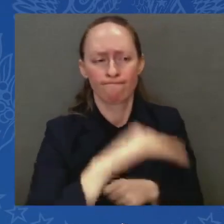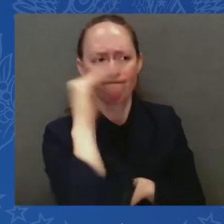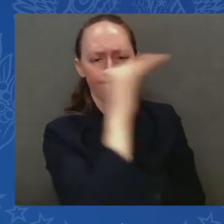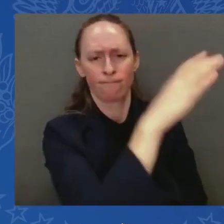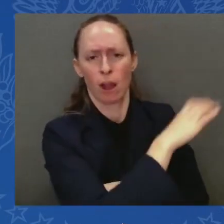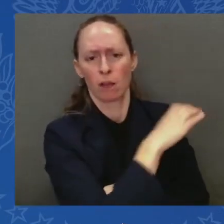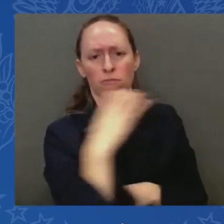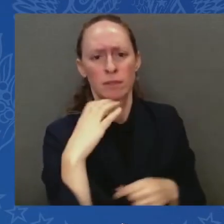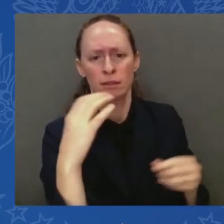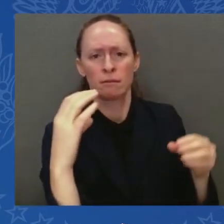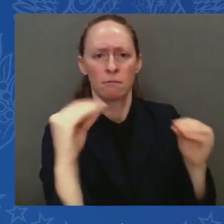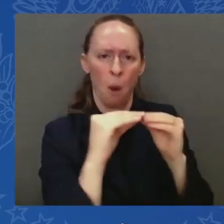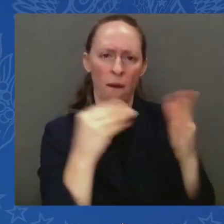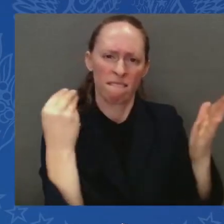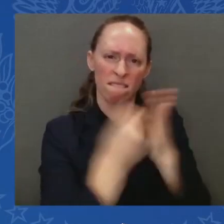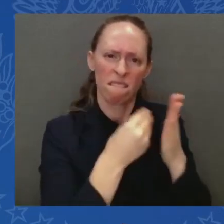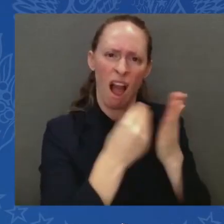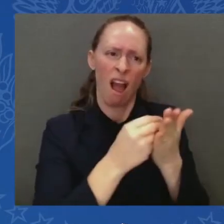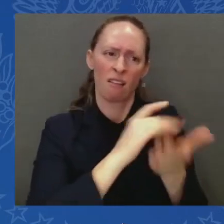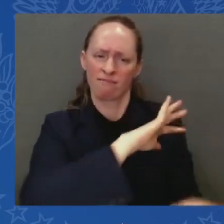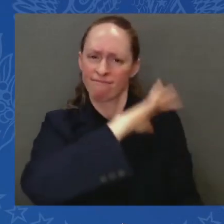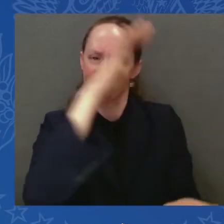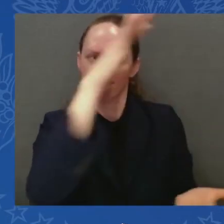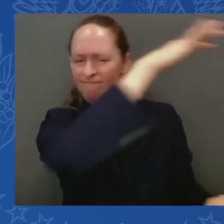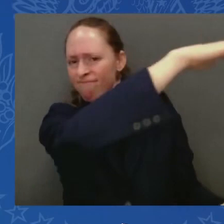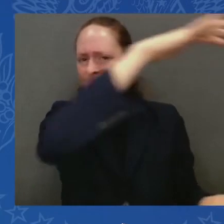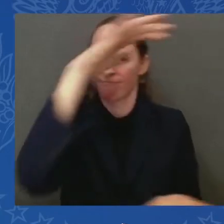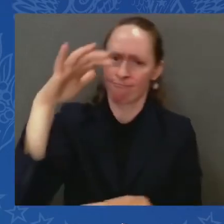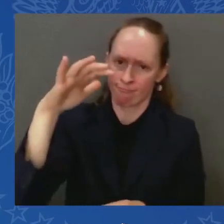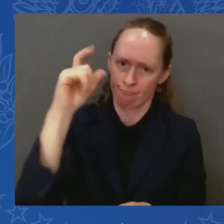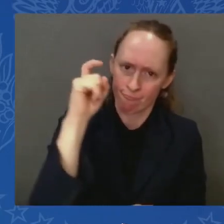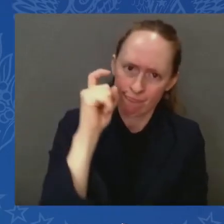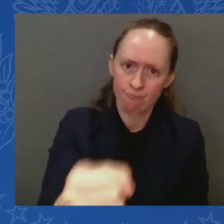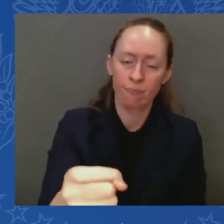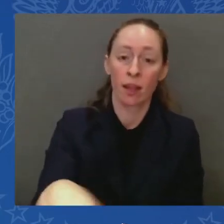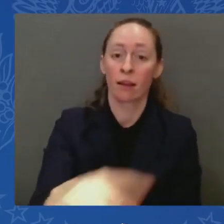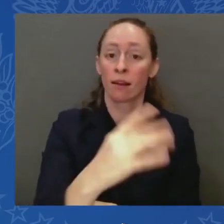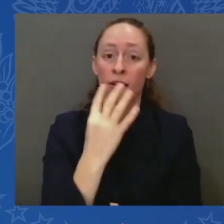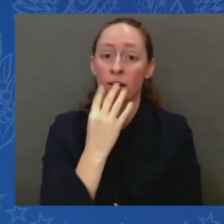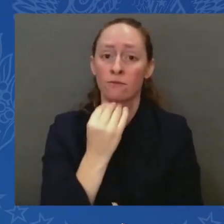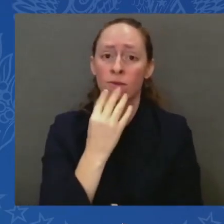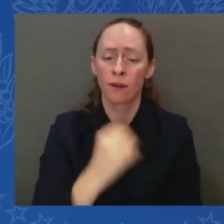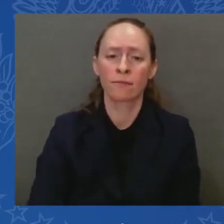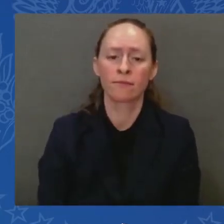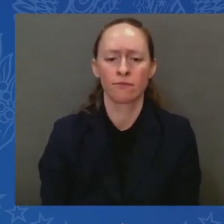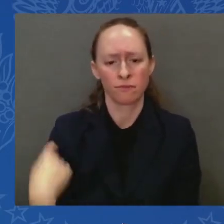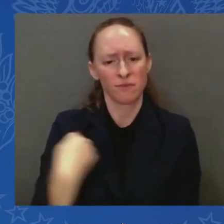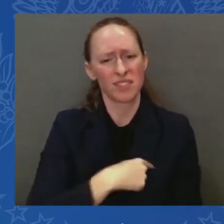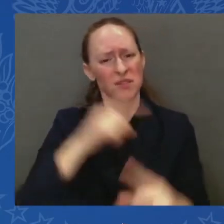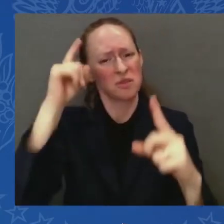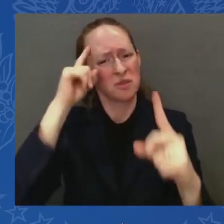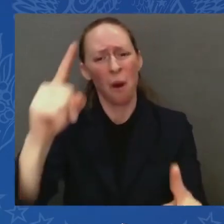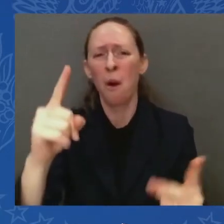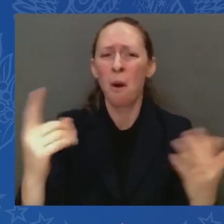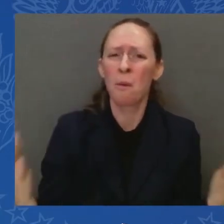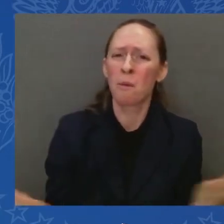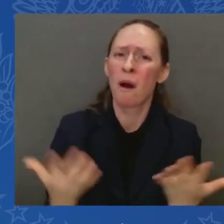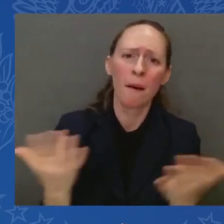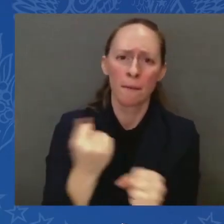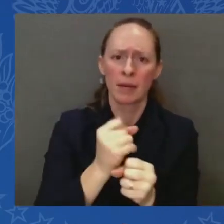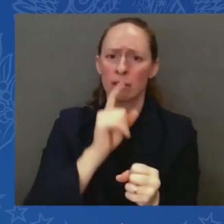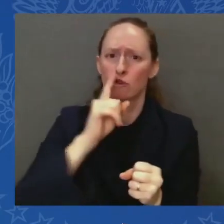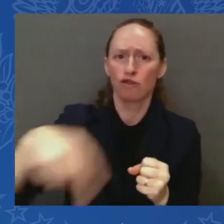over Israeli skies, saving Israeli lives. We've moved U.S. military assets to the region, including positioning the USS